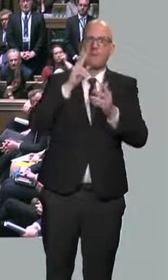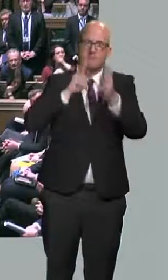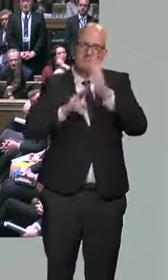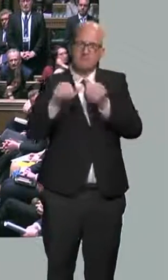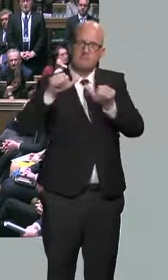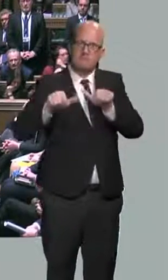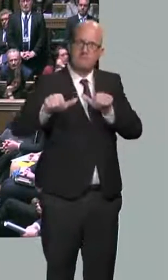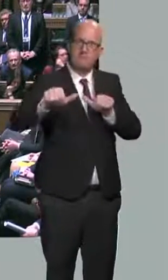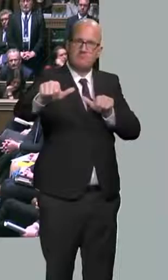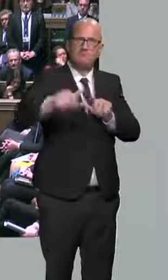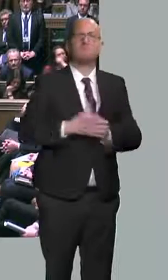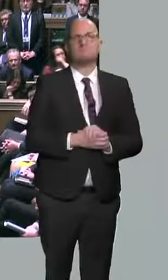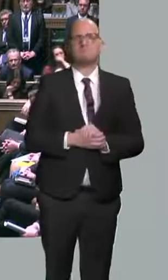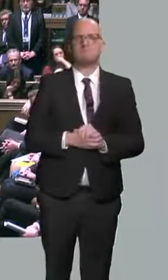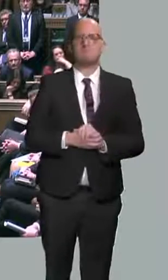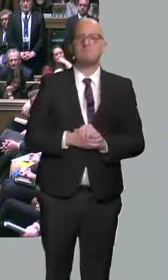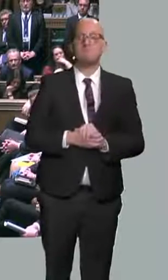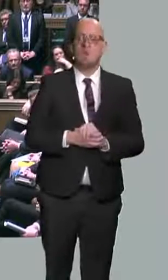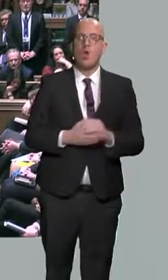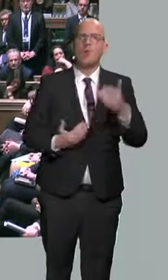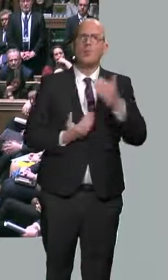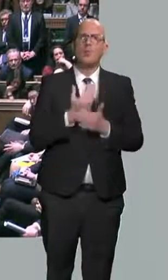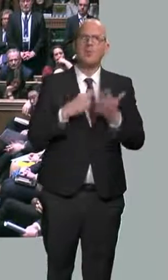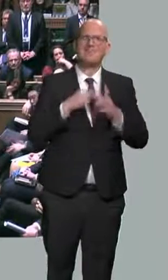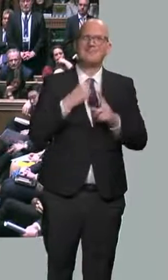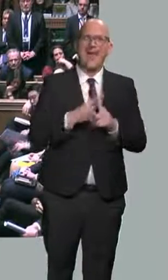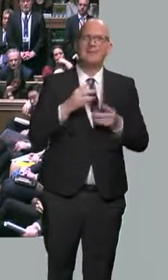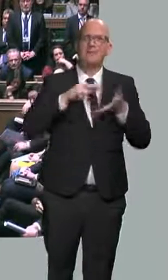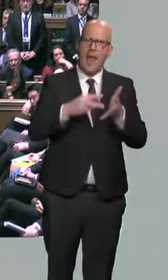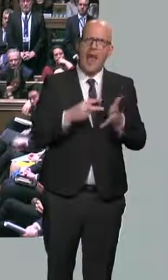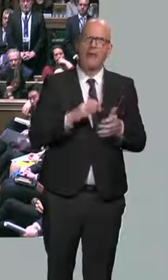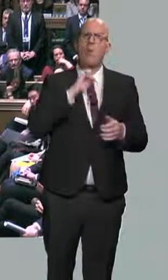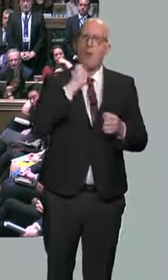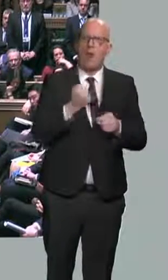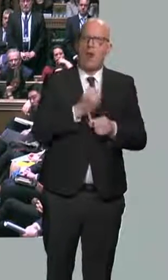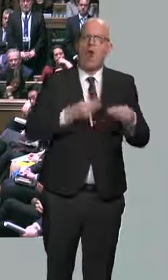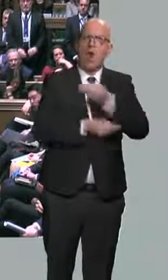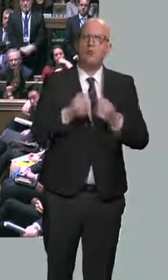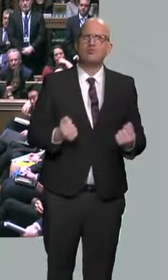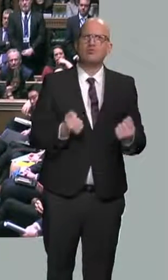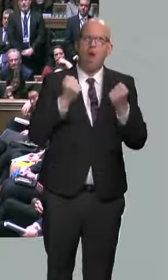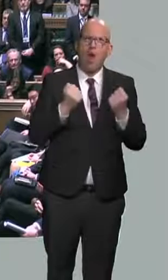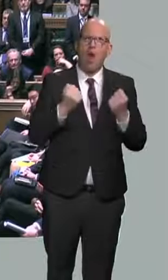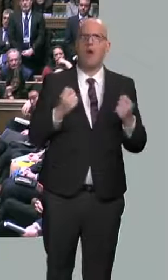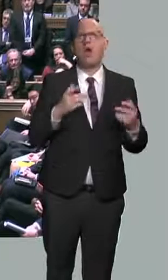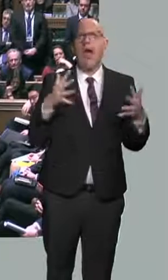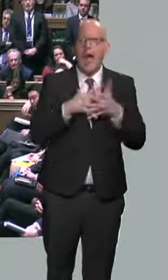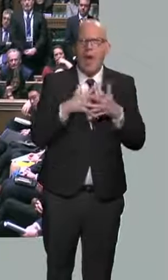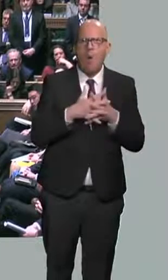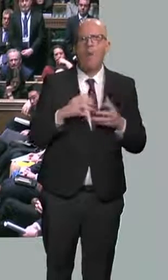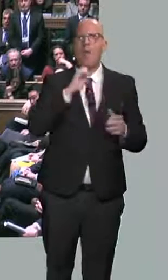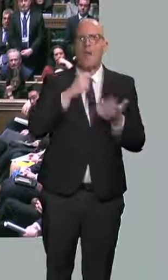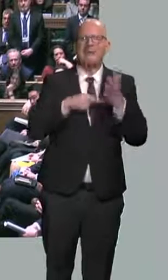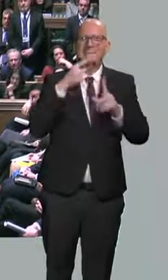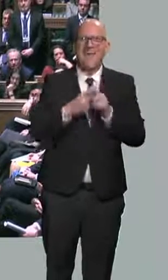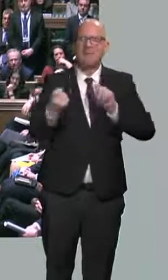our new tax plan will build a stronger economy by reducing and reforming taxes over this Parliament